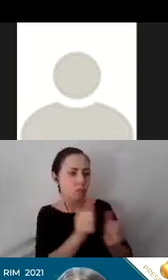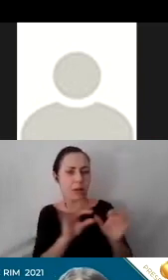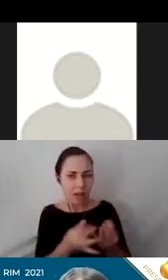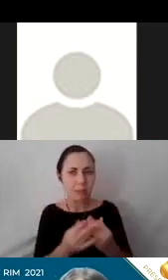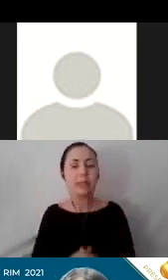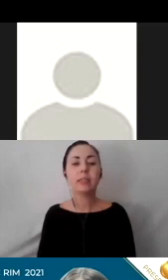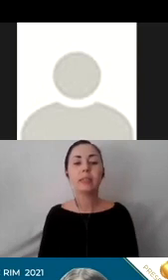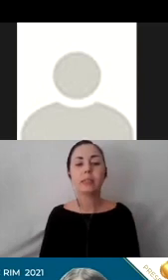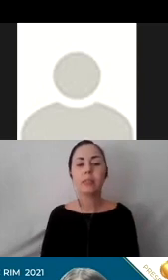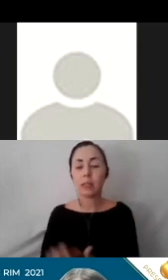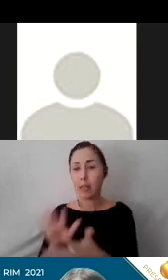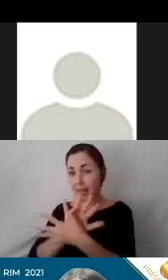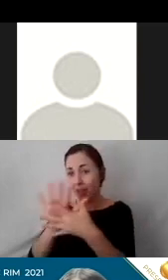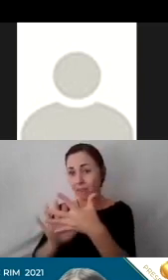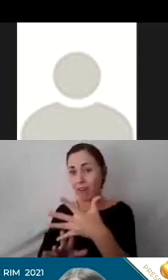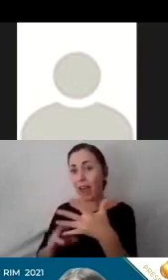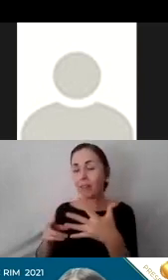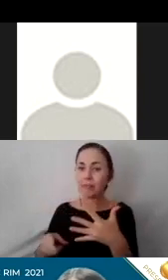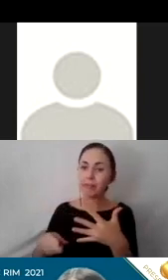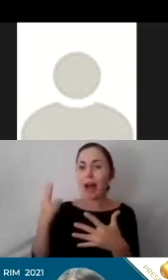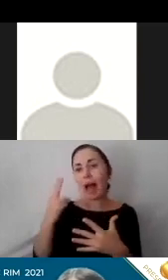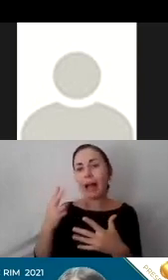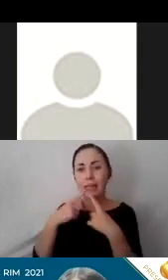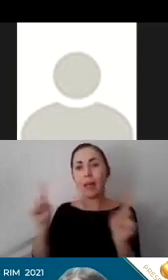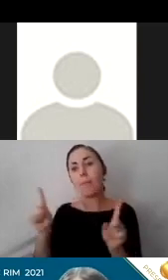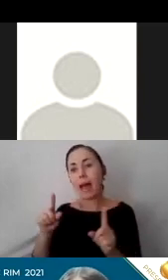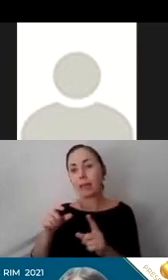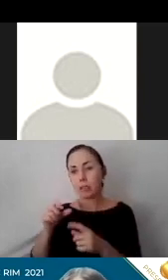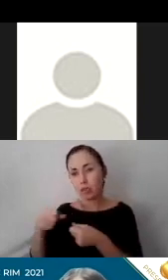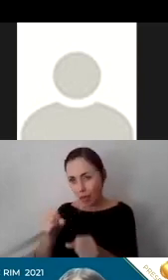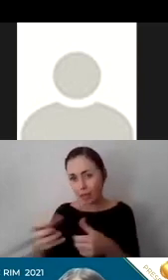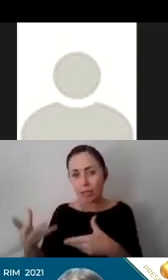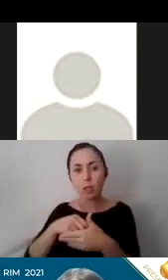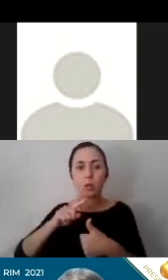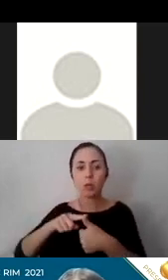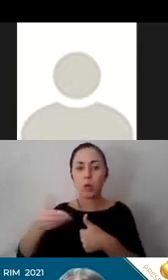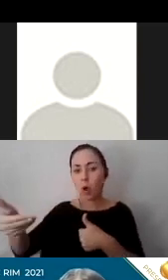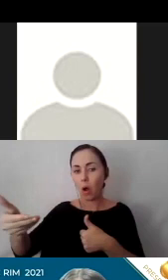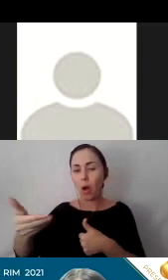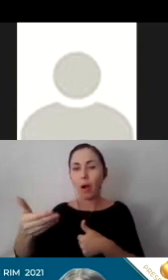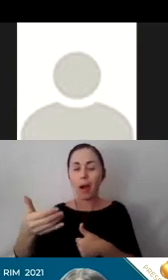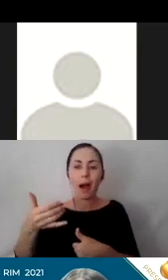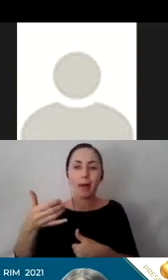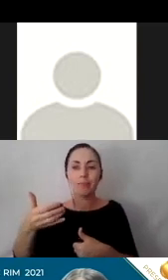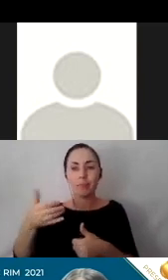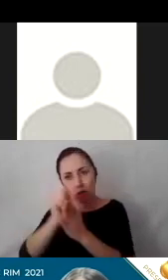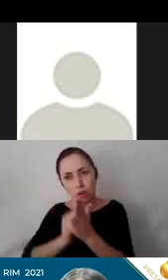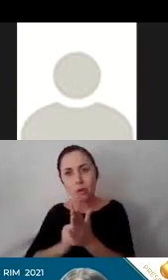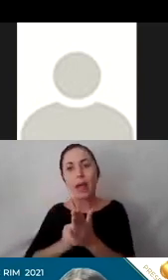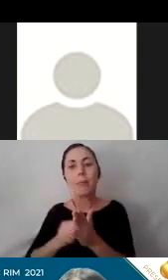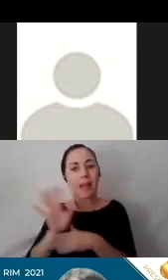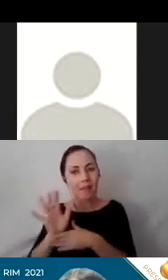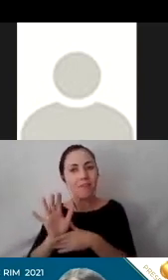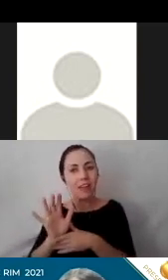These five high impact strategies include a welcoming phone call script and video which